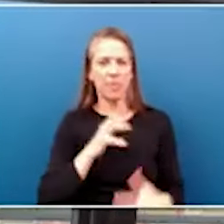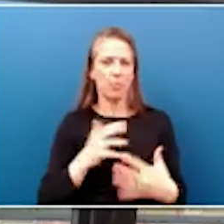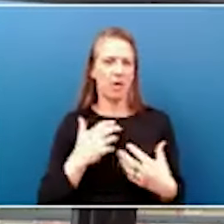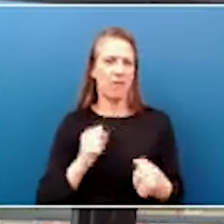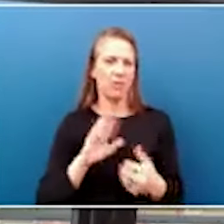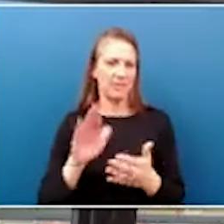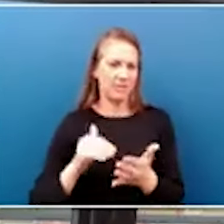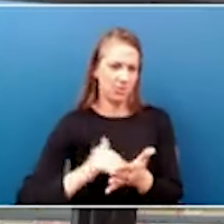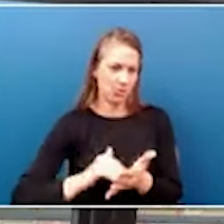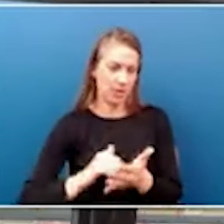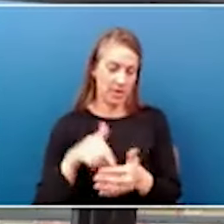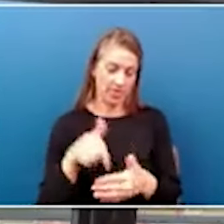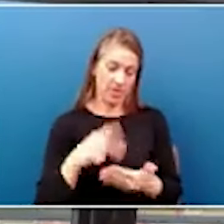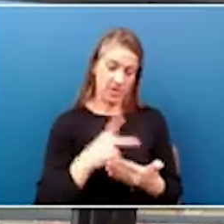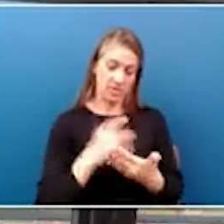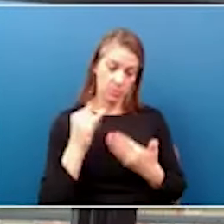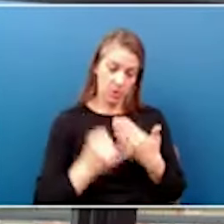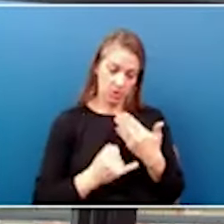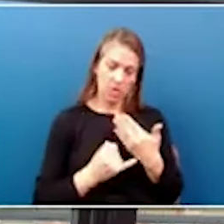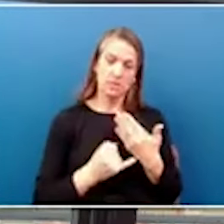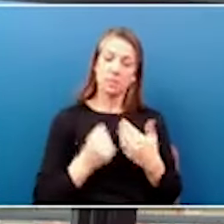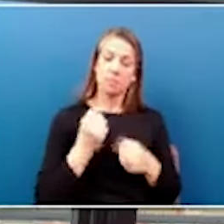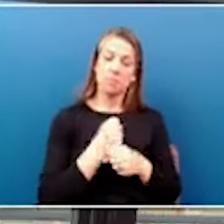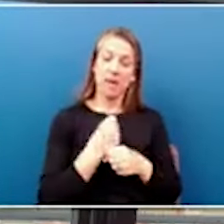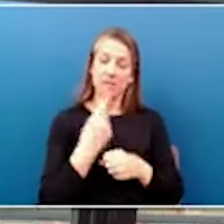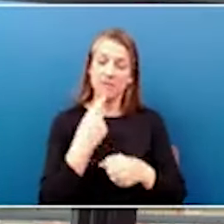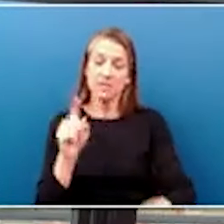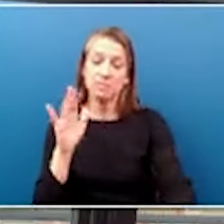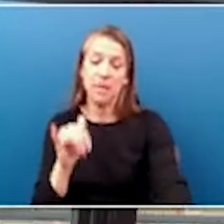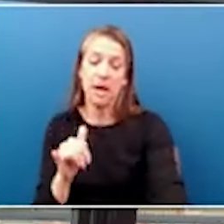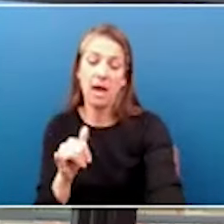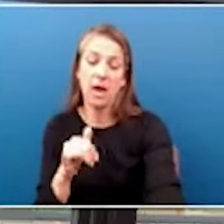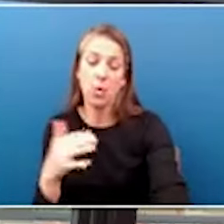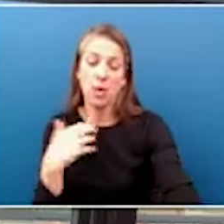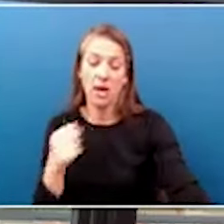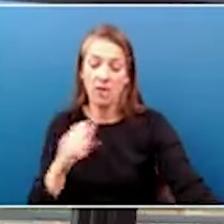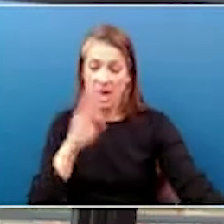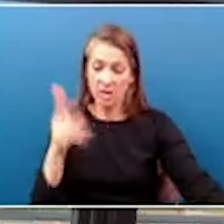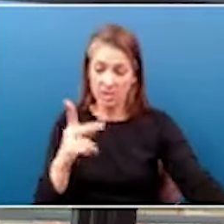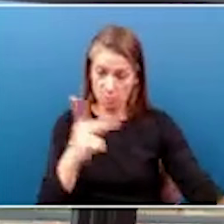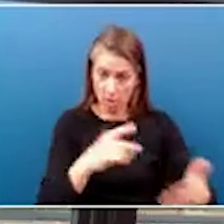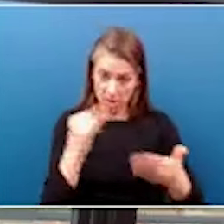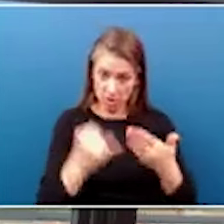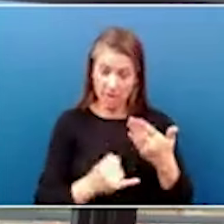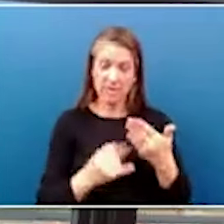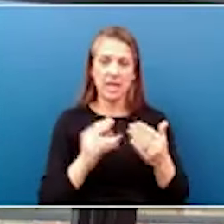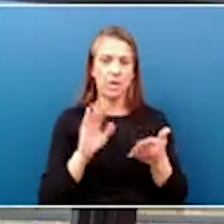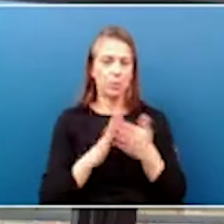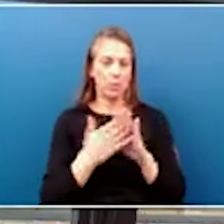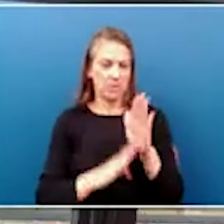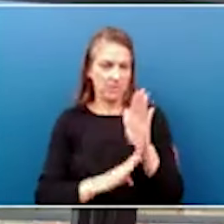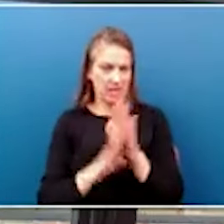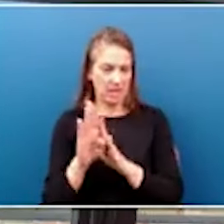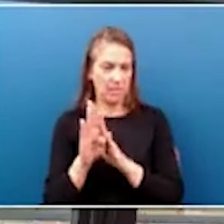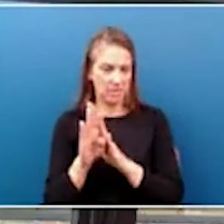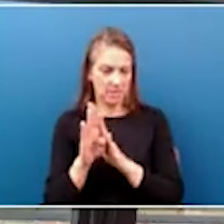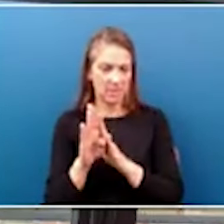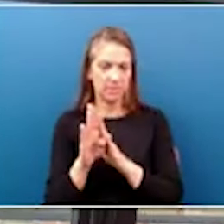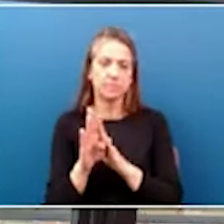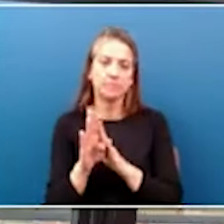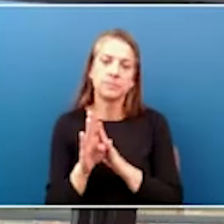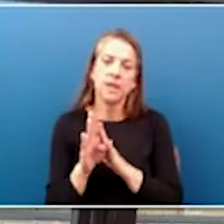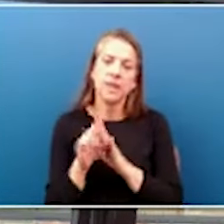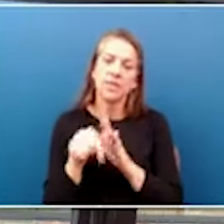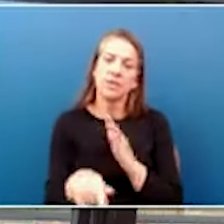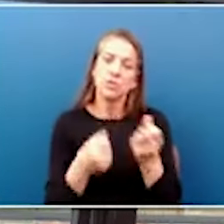This project was made possible through the Recovery Housing Project and the Community Development Block Grant dollars that support